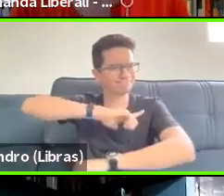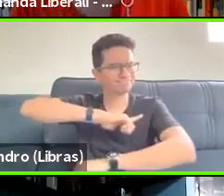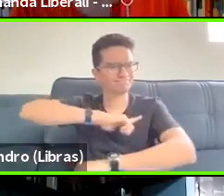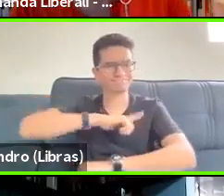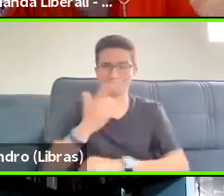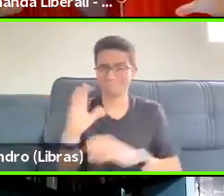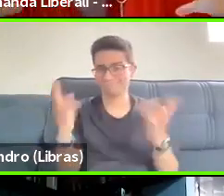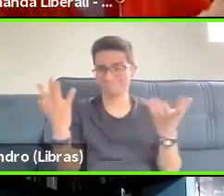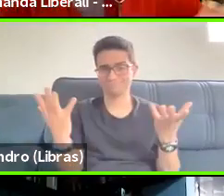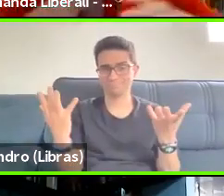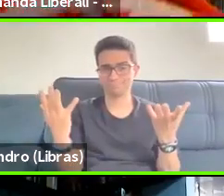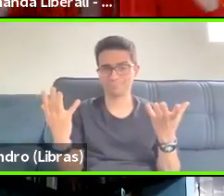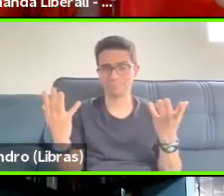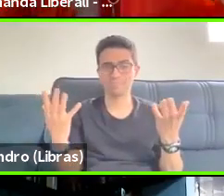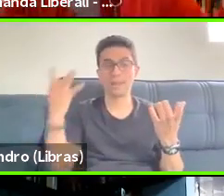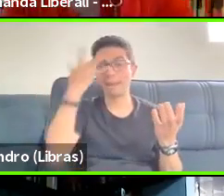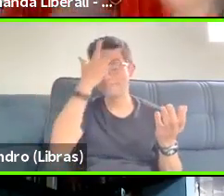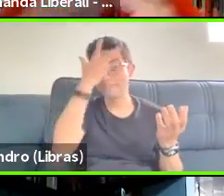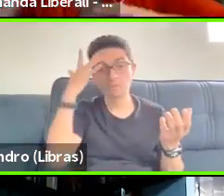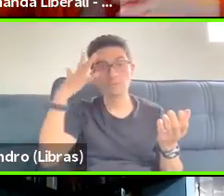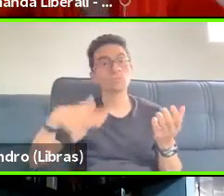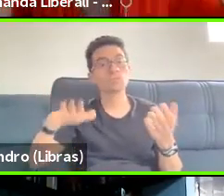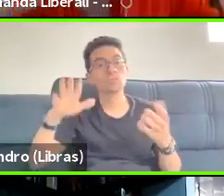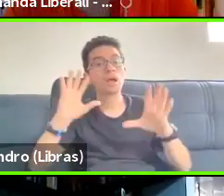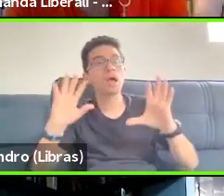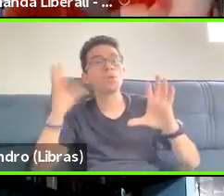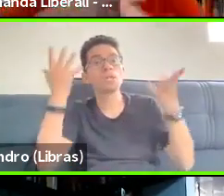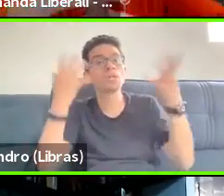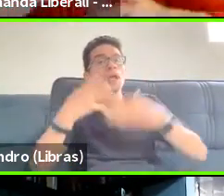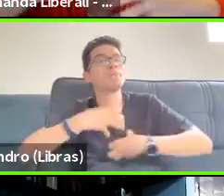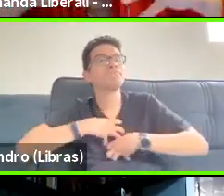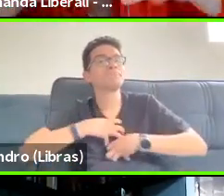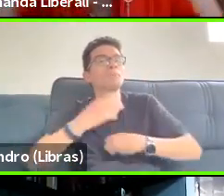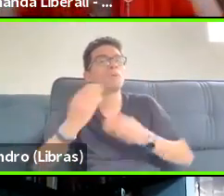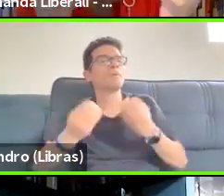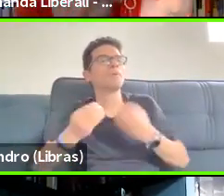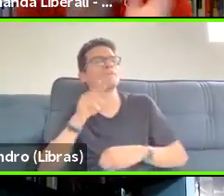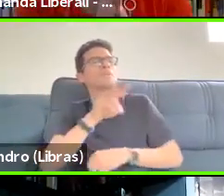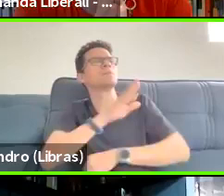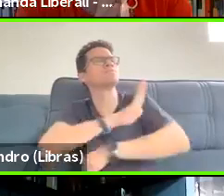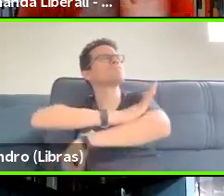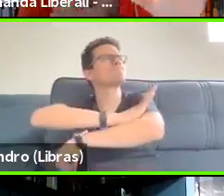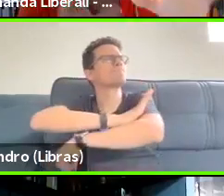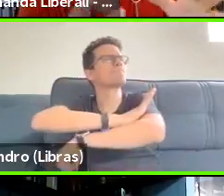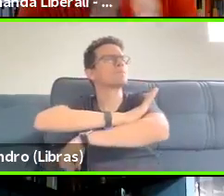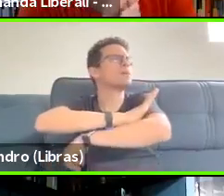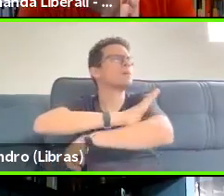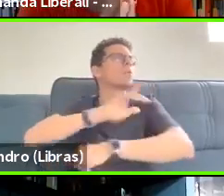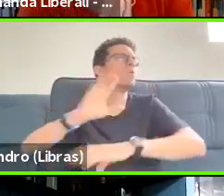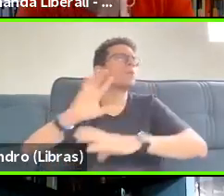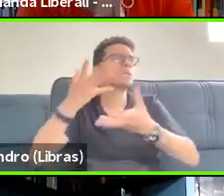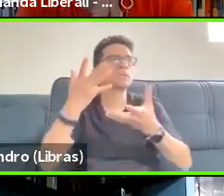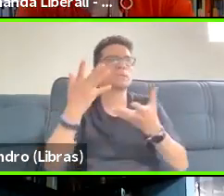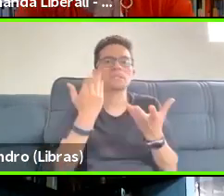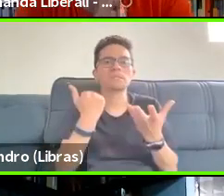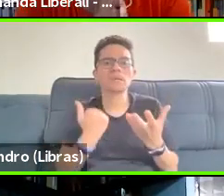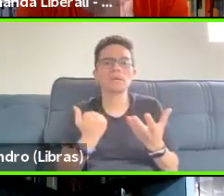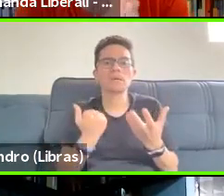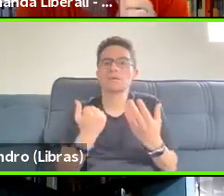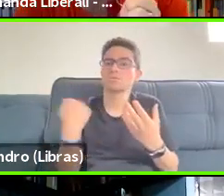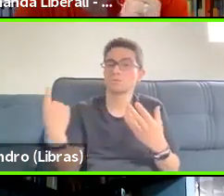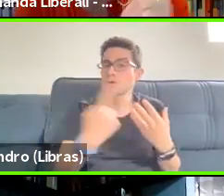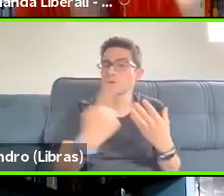So we create environments for people to live this. So we created, for example,